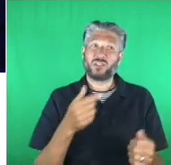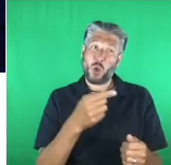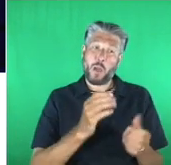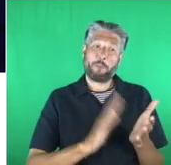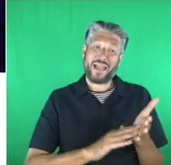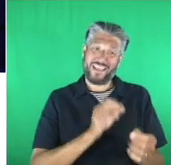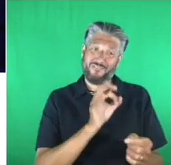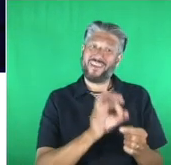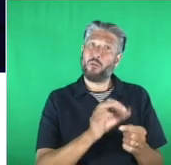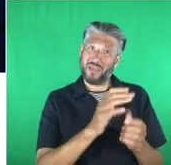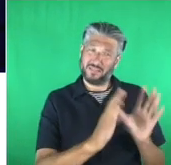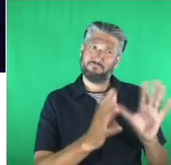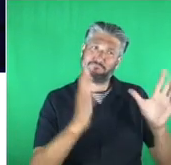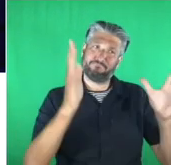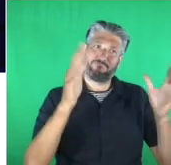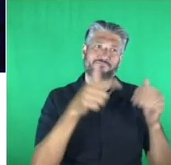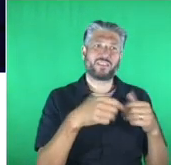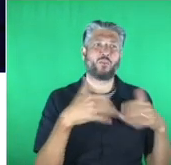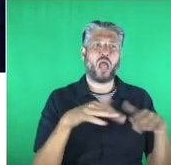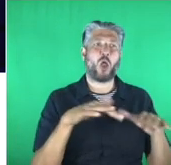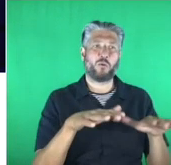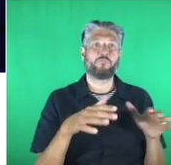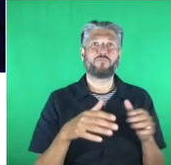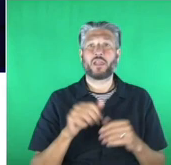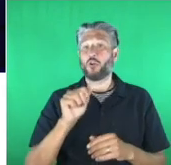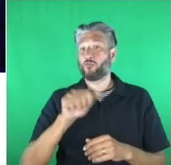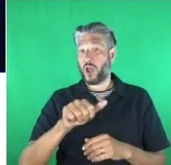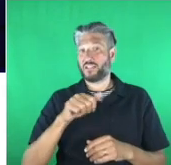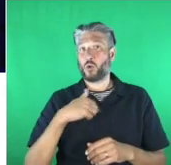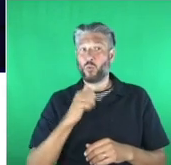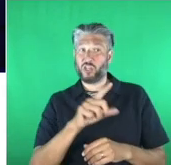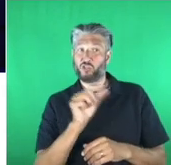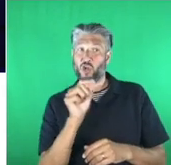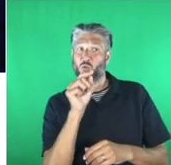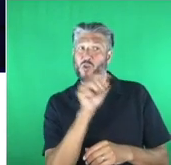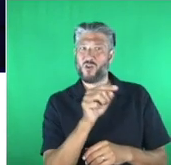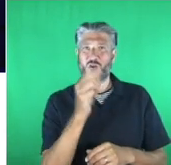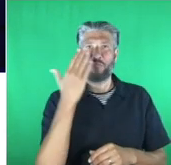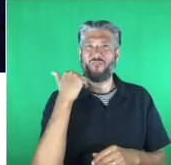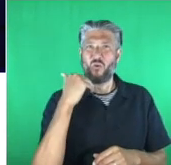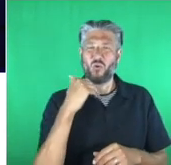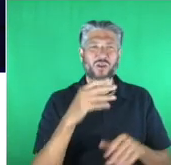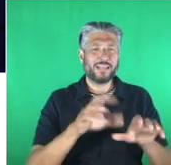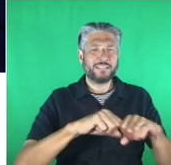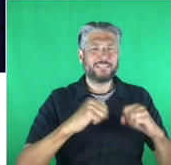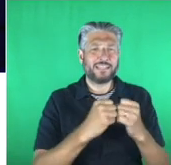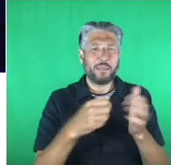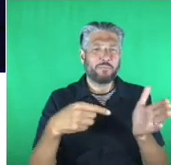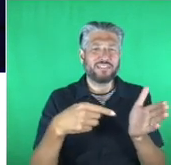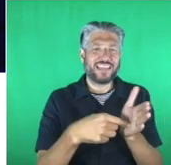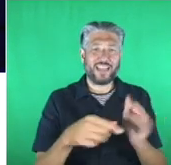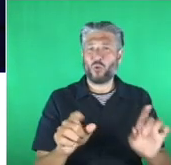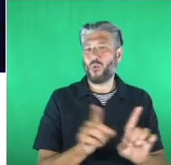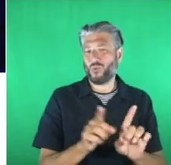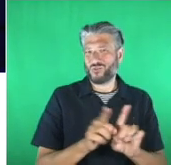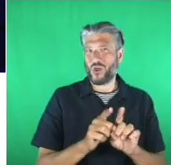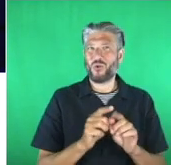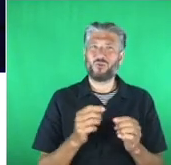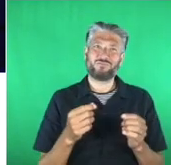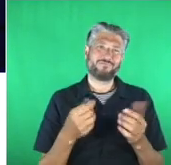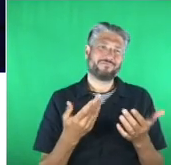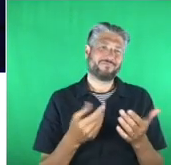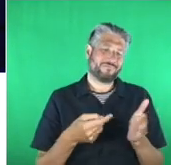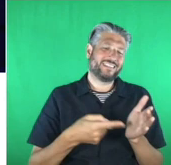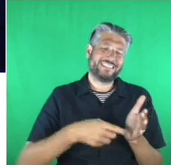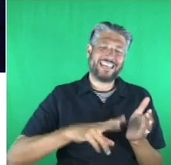we when we chose her, it was for her work with Teen Tech as much as the sort of backstory about her role in Tomorrow's World, which so many people remember Phil as well.